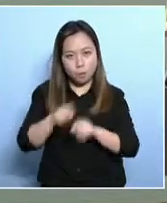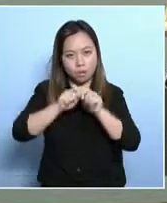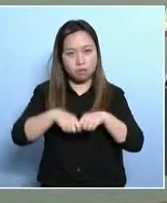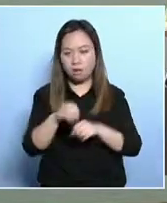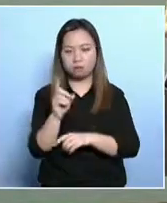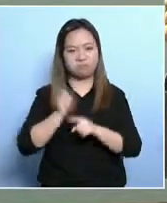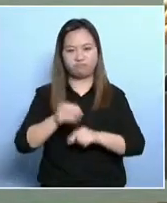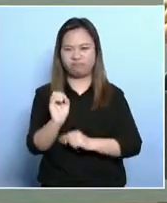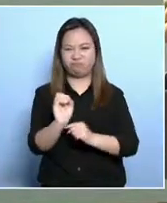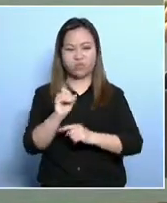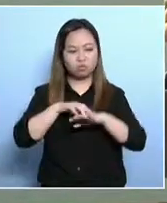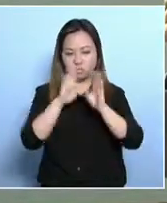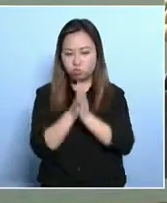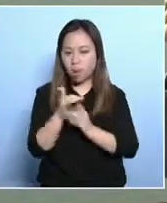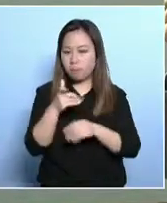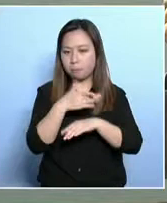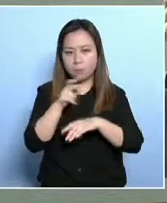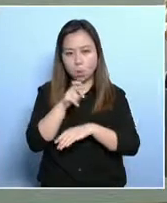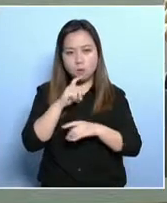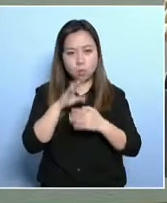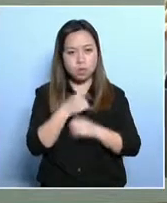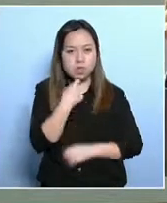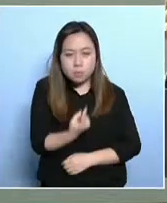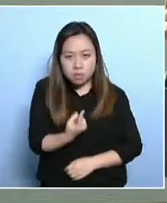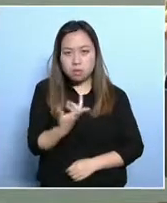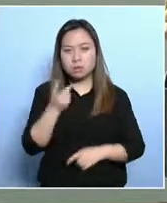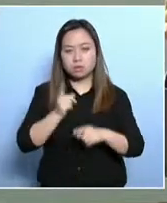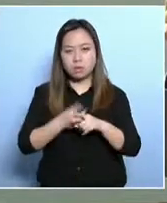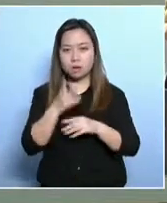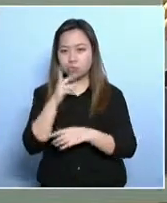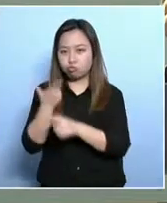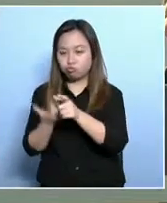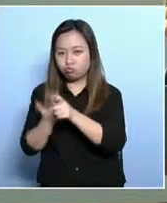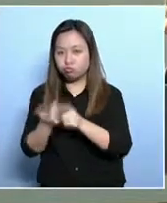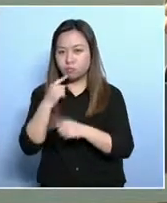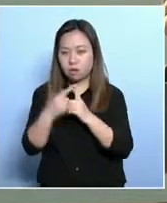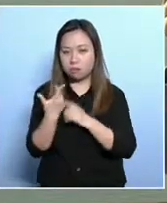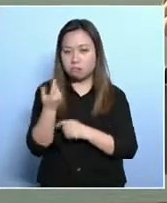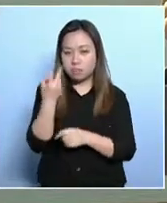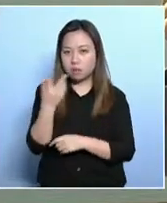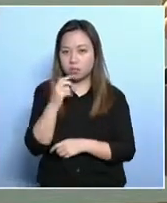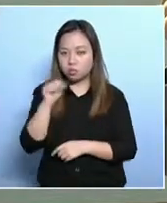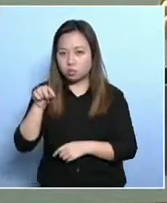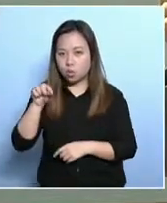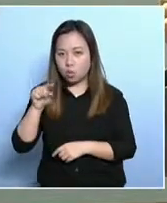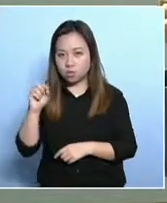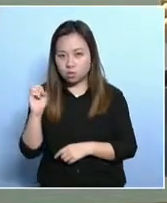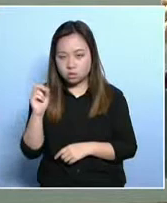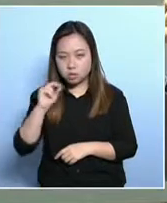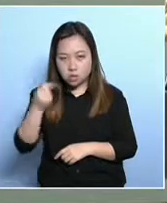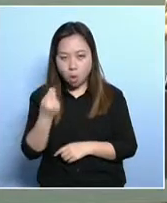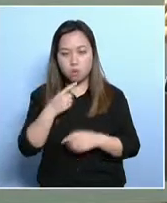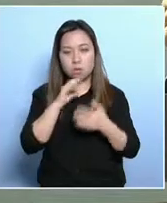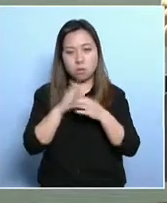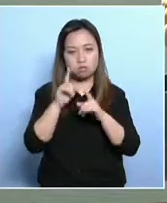has almost paid nothing for poverty alleviation. Now it's